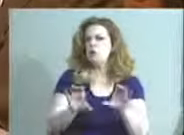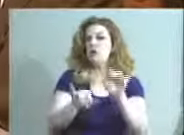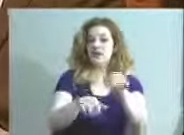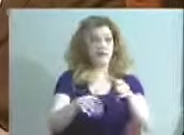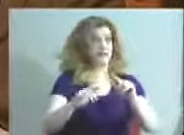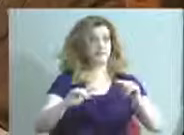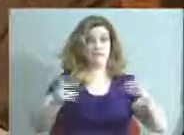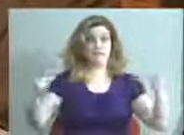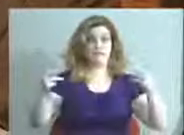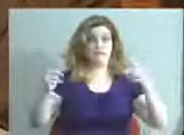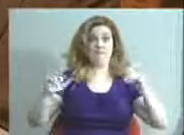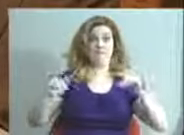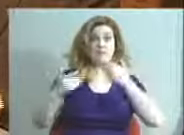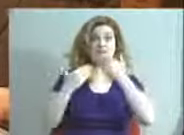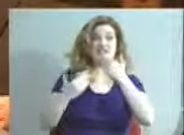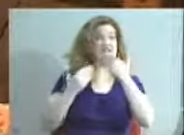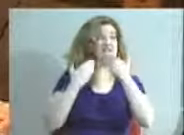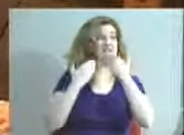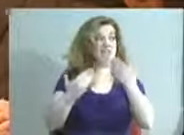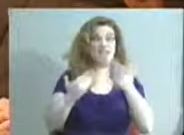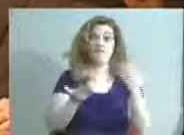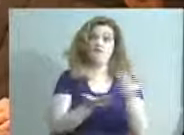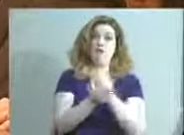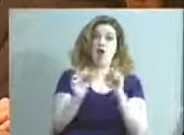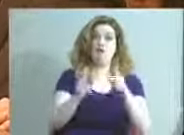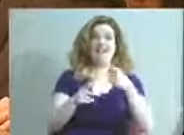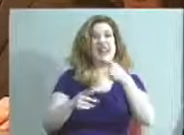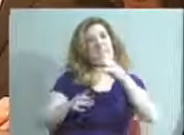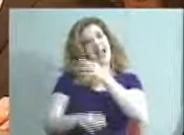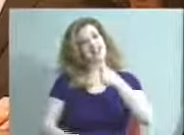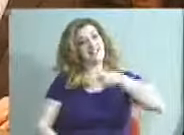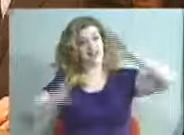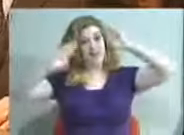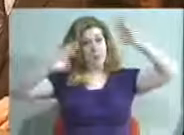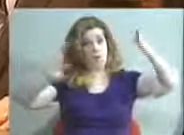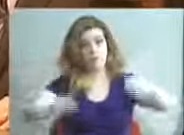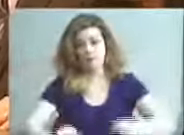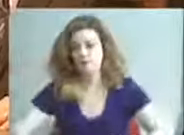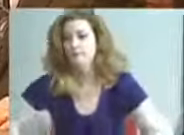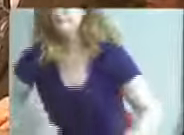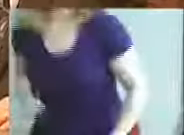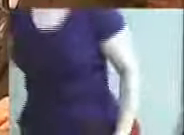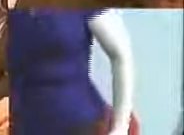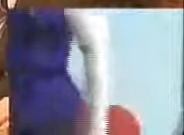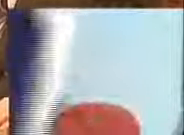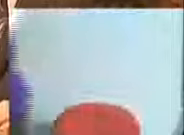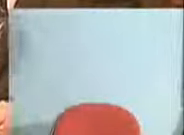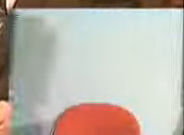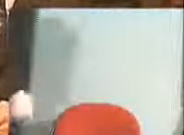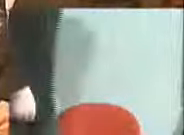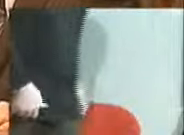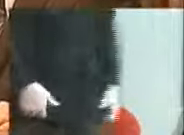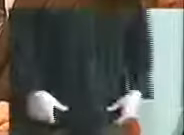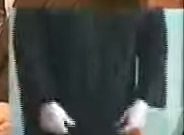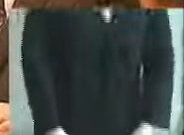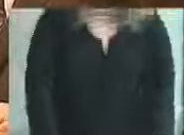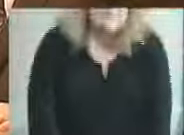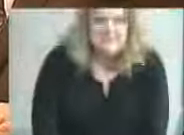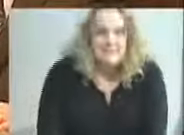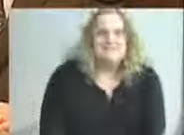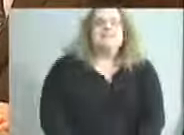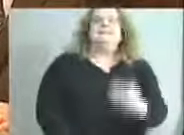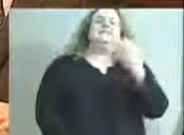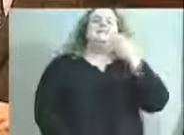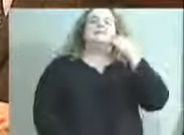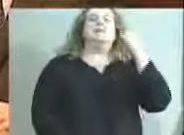So with that, I want to say thank you for the opportunity to say hello. Thank you very much, Mr. Mayor. We are grateful to you for coming here tonight.